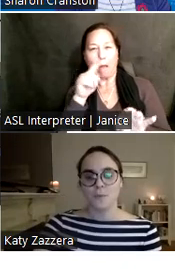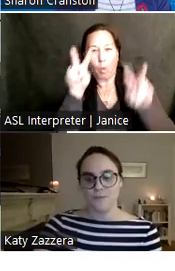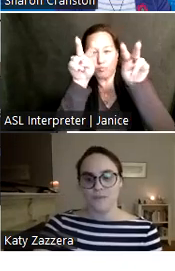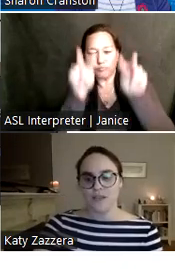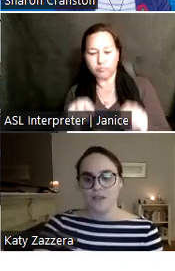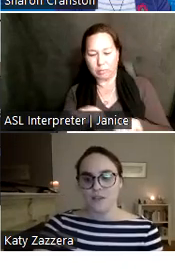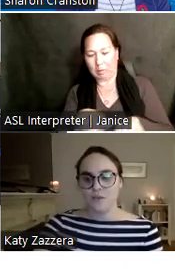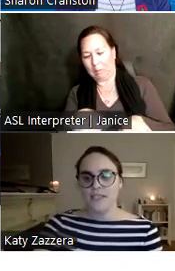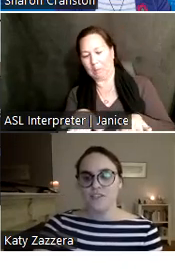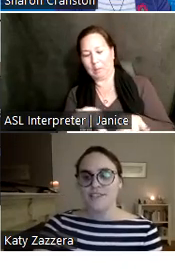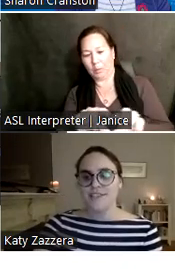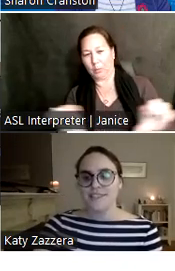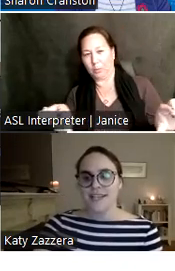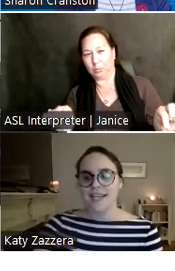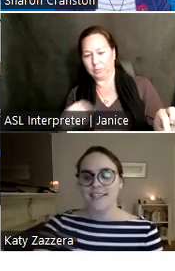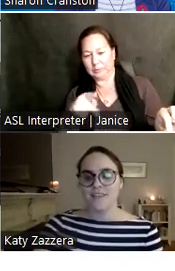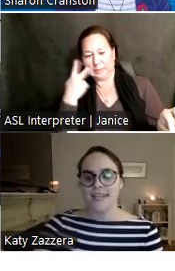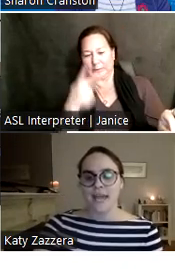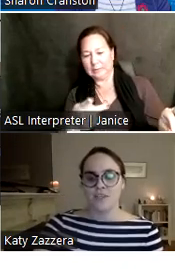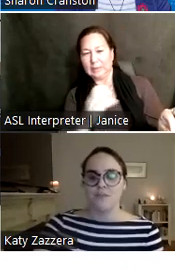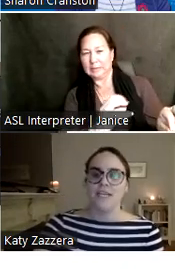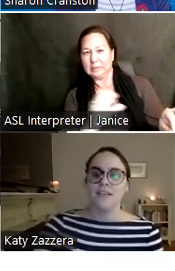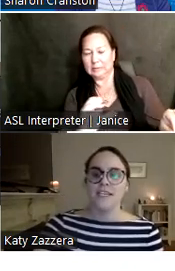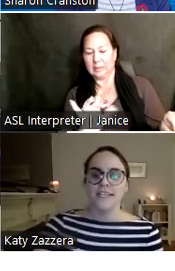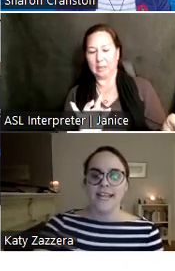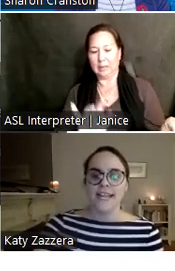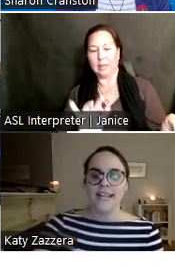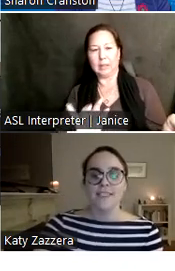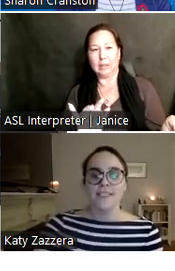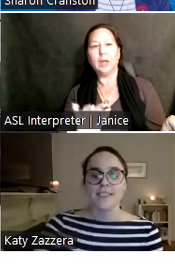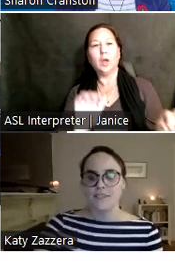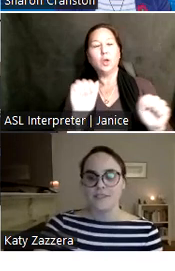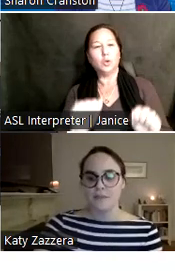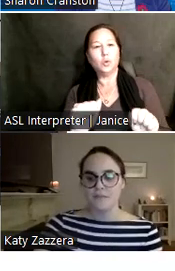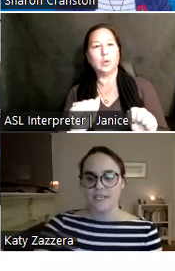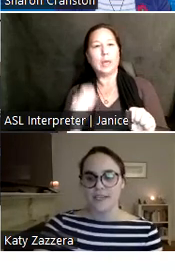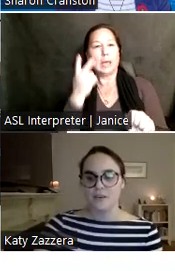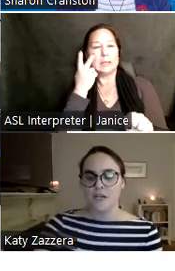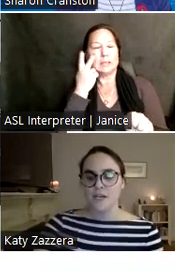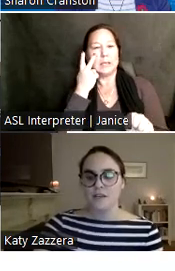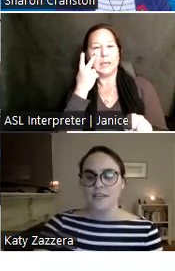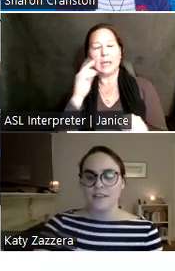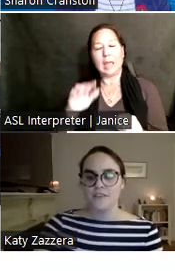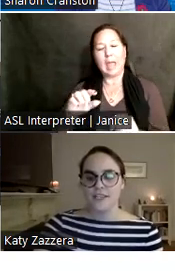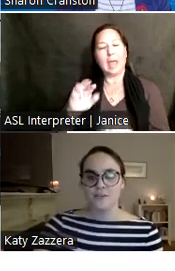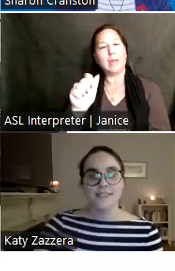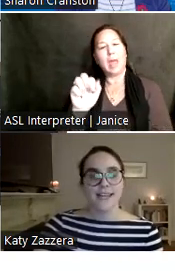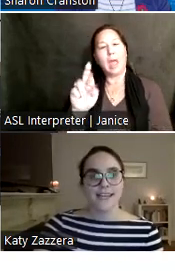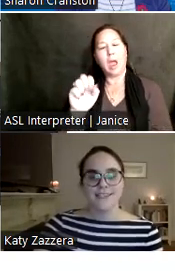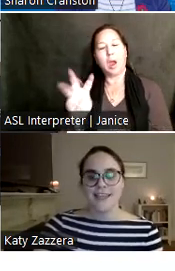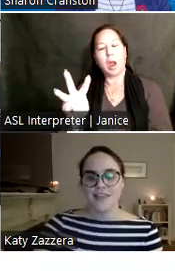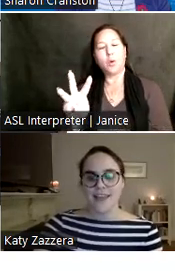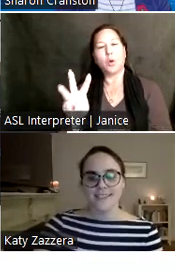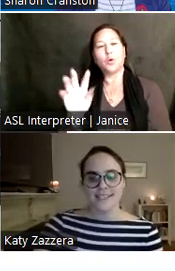panel. You can adjust the size of the caption by clicking the arrow next to the start stop video, click the video